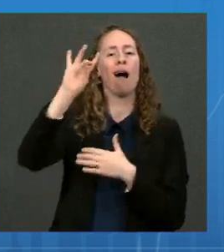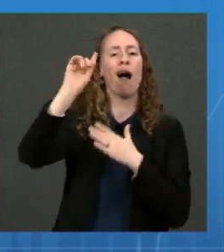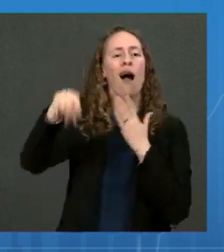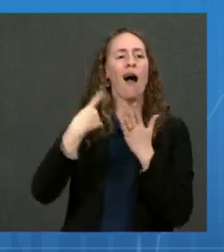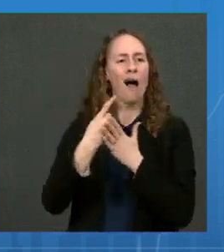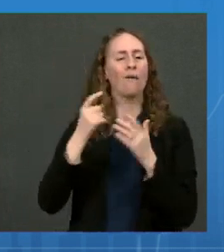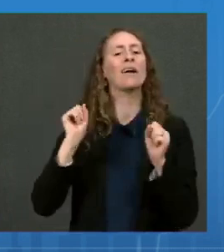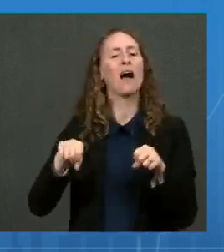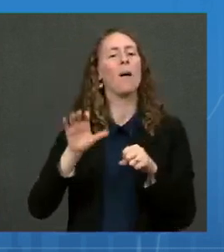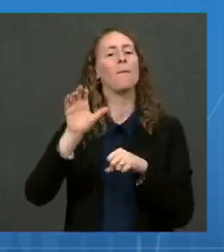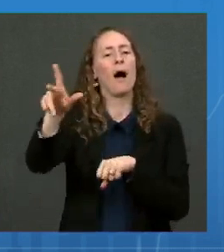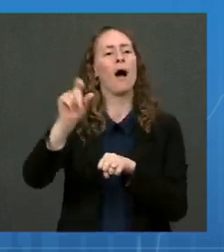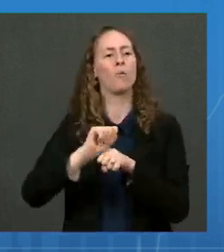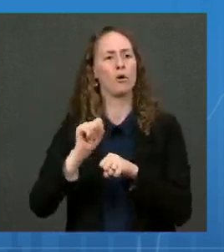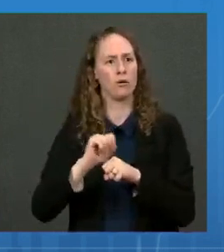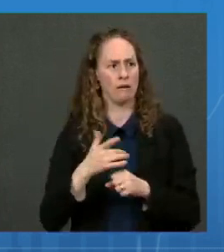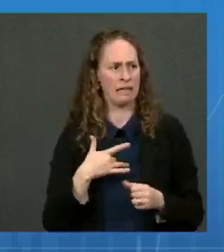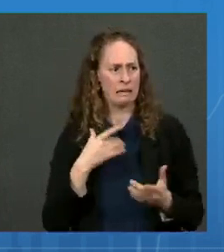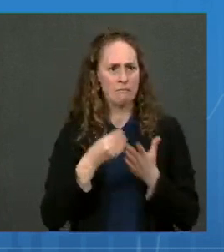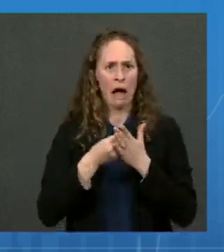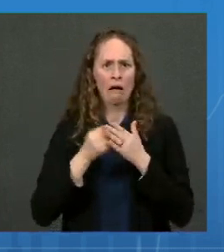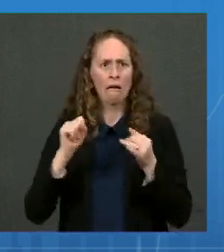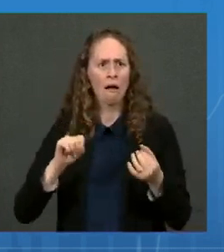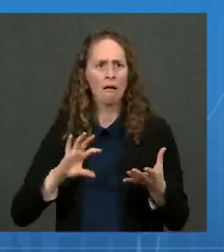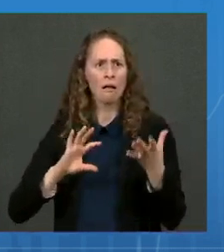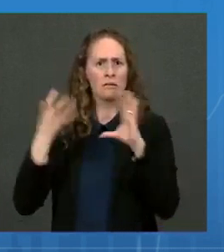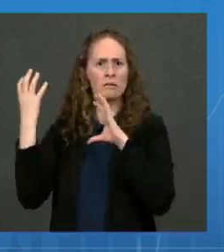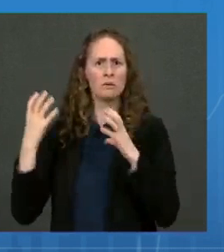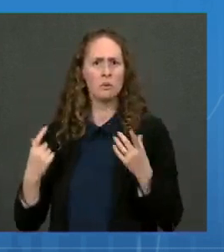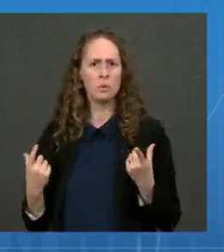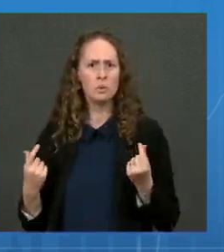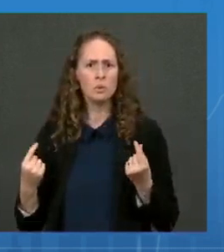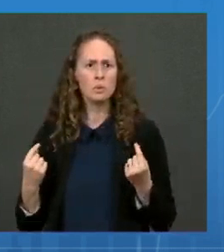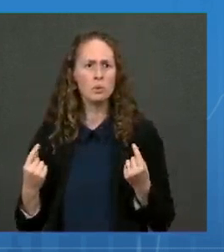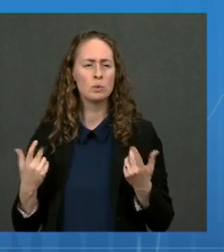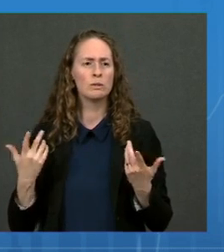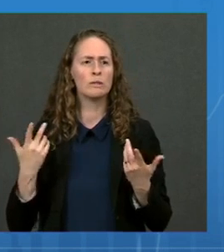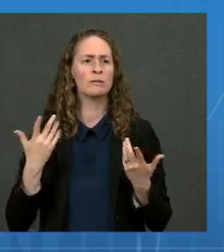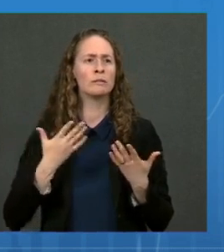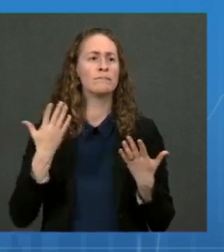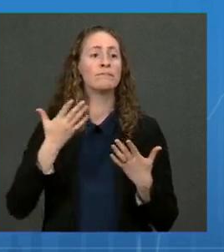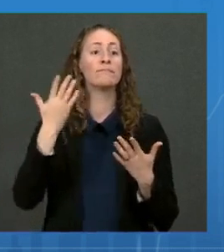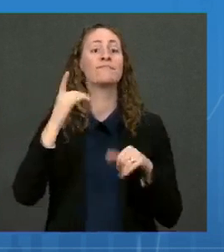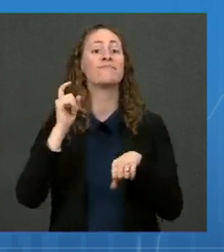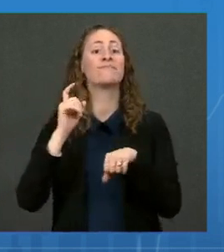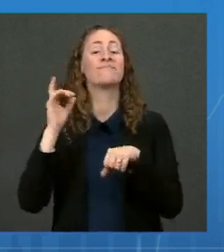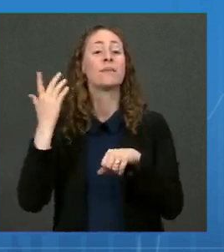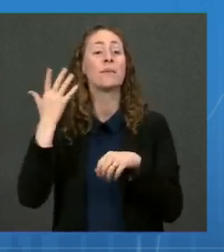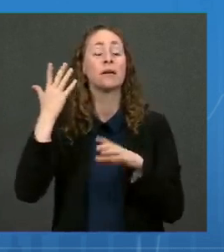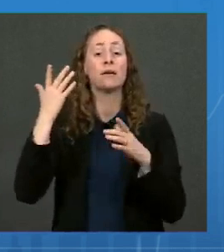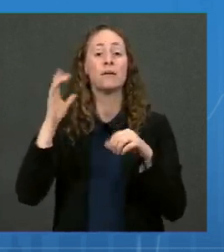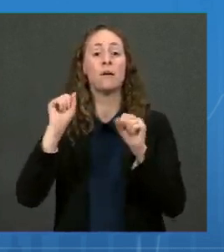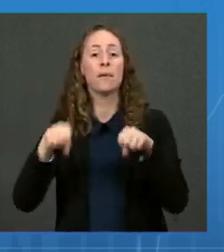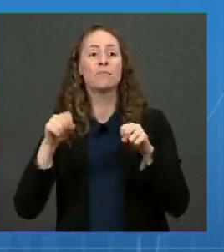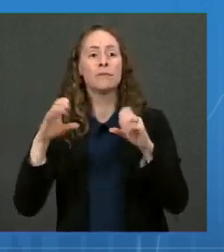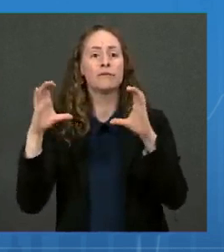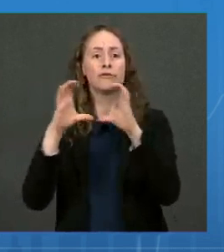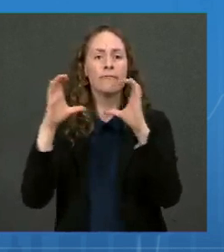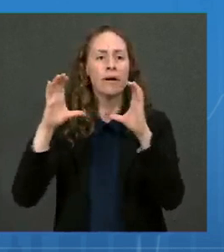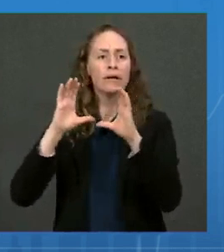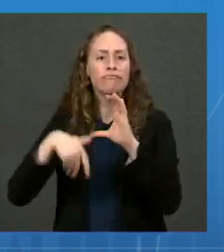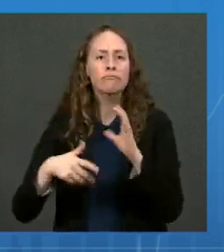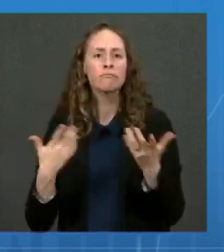that could cause them to then lose their medical certification and thus lose their jobs and their livelihood. So is this a valid concern?